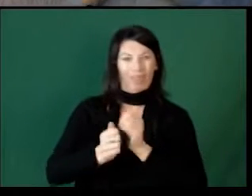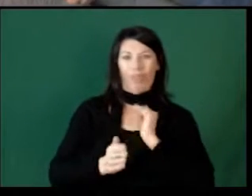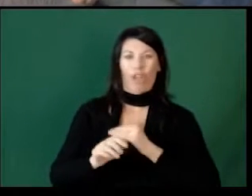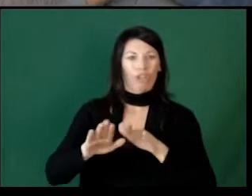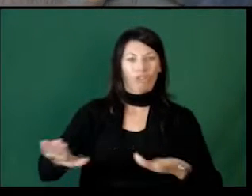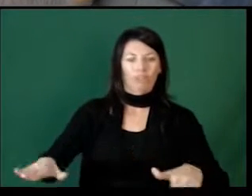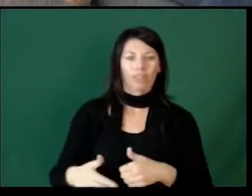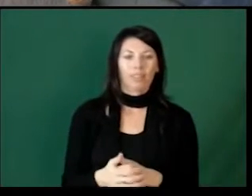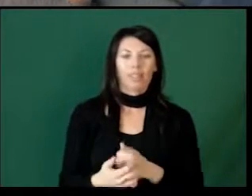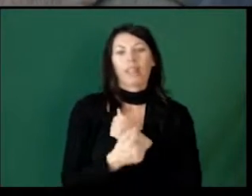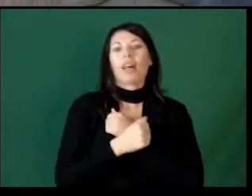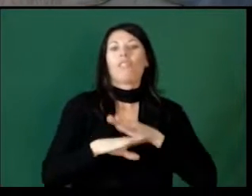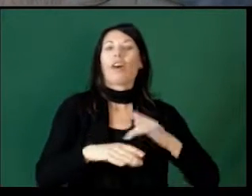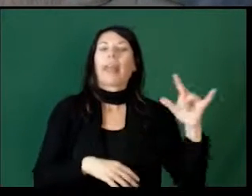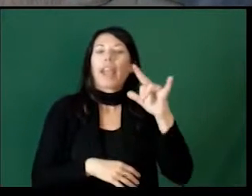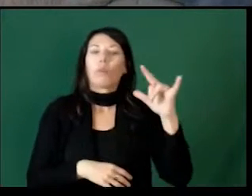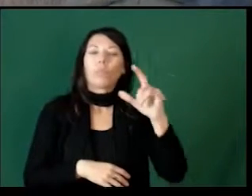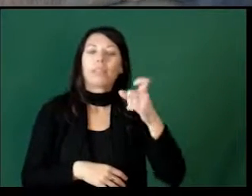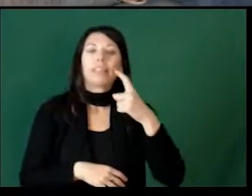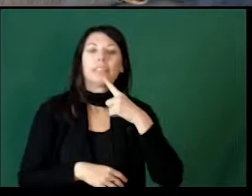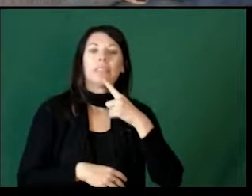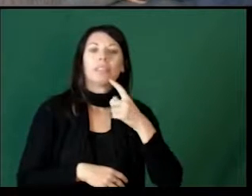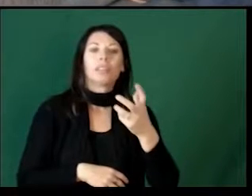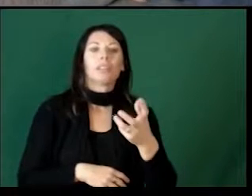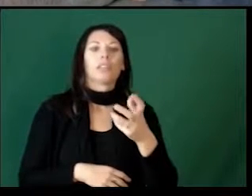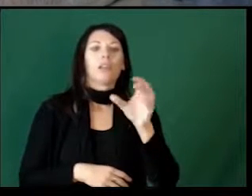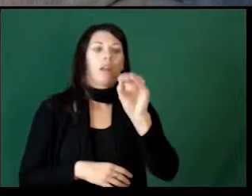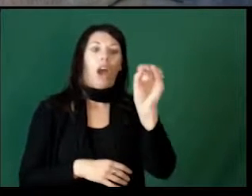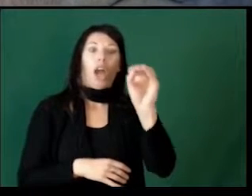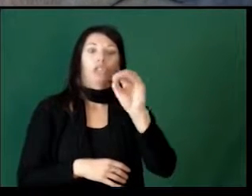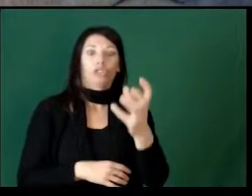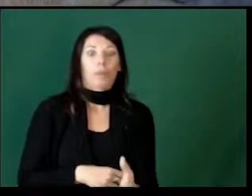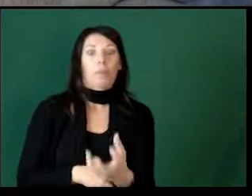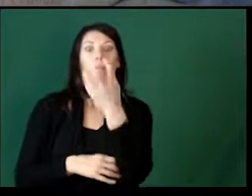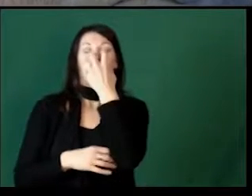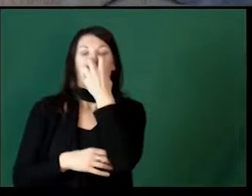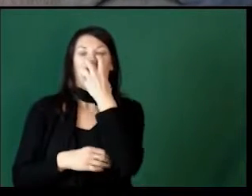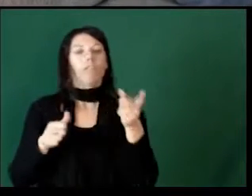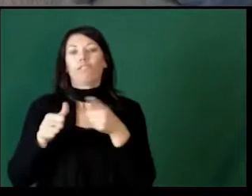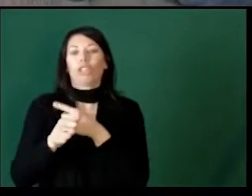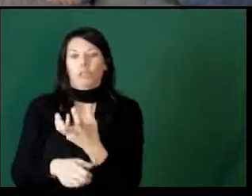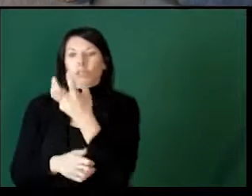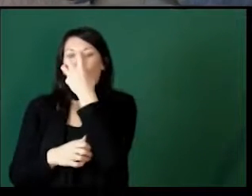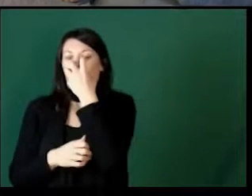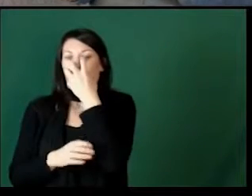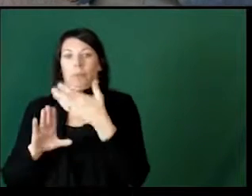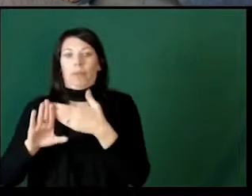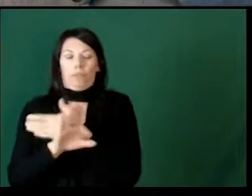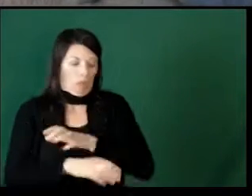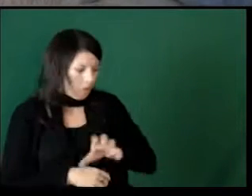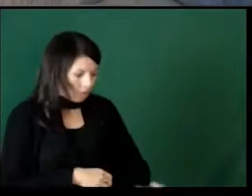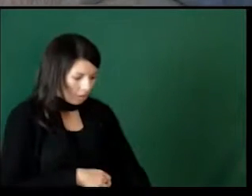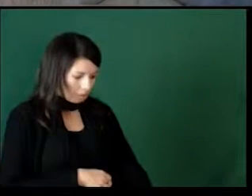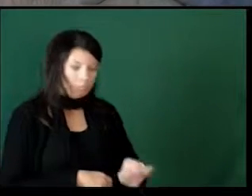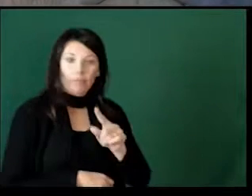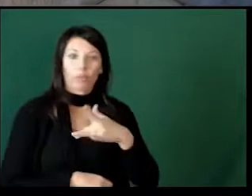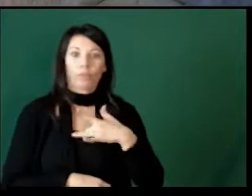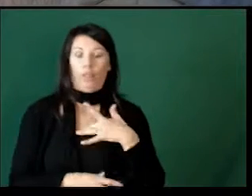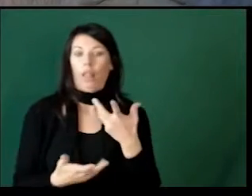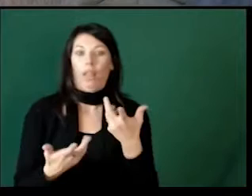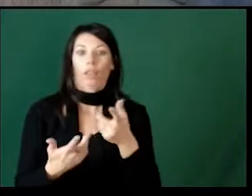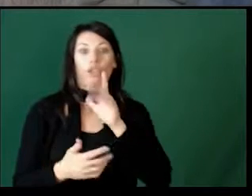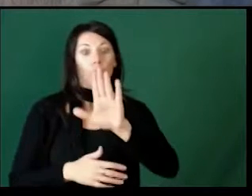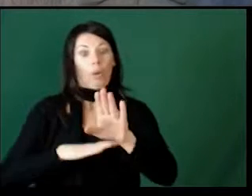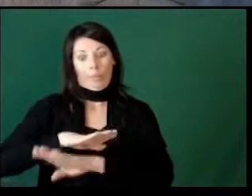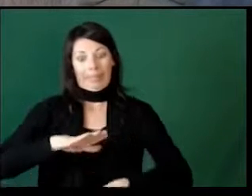can't interact with our children. I love it on airplanes when they say, put on your own oxygen mask first before you put it on your child. If you are not